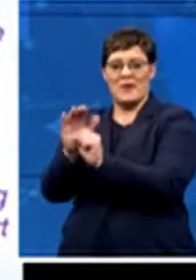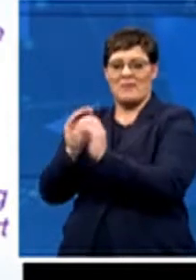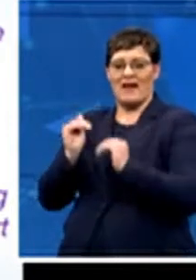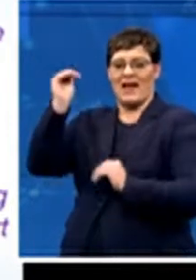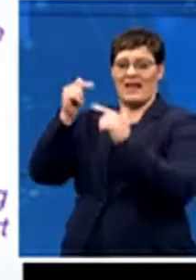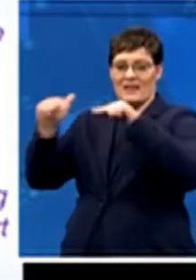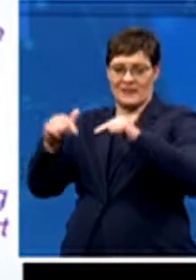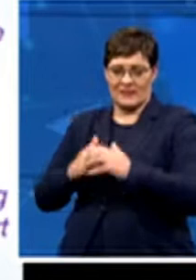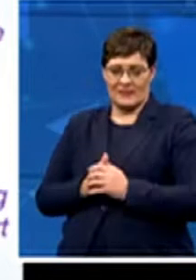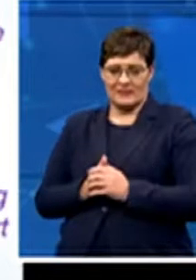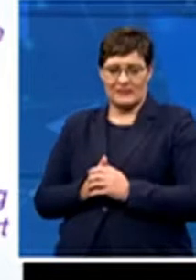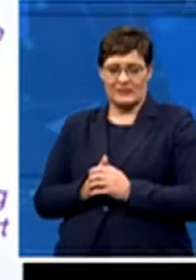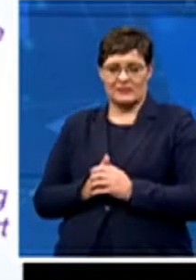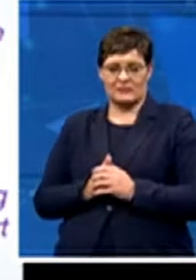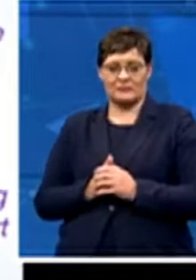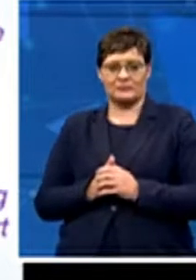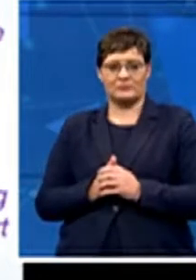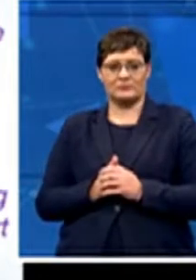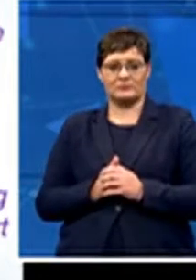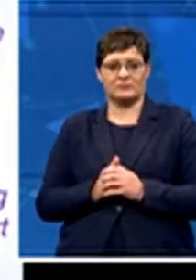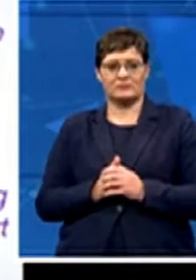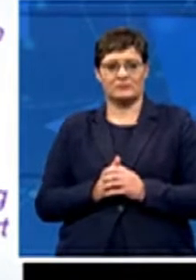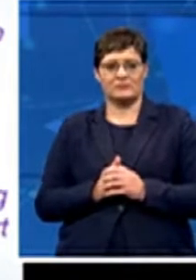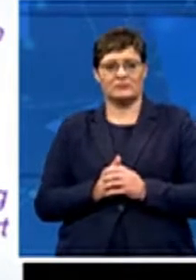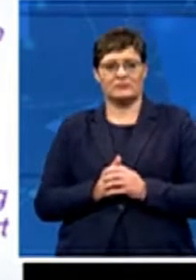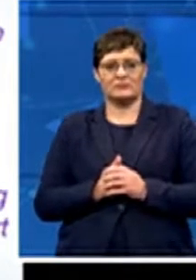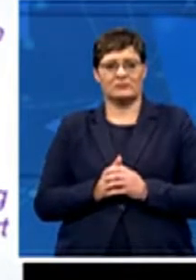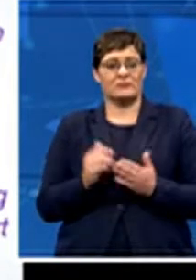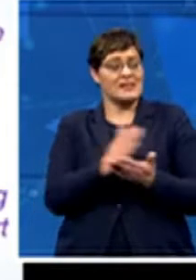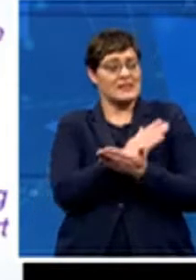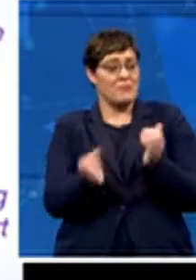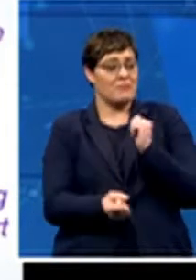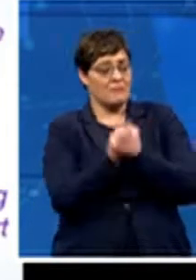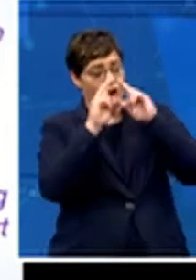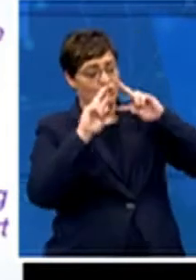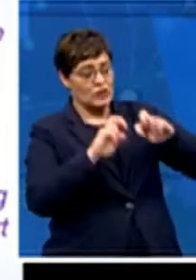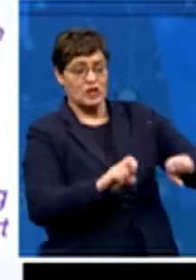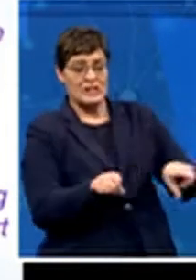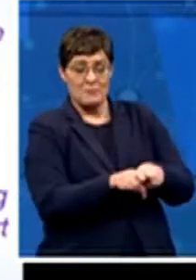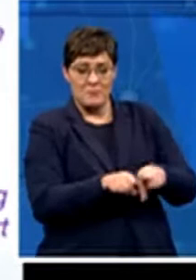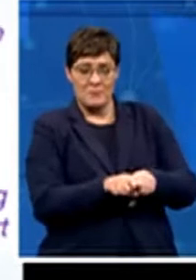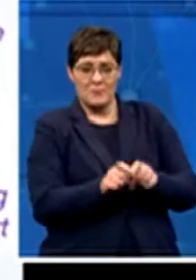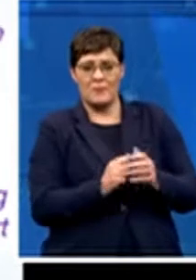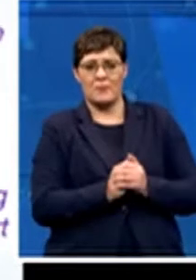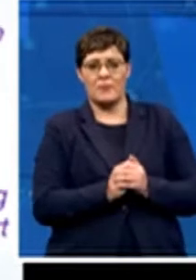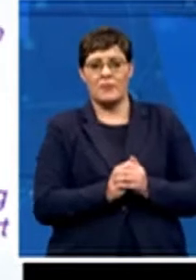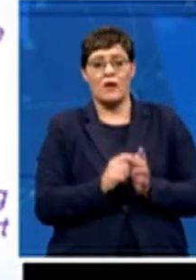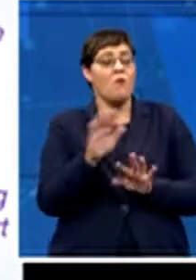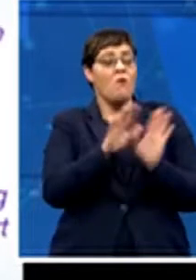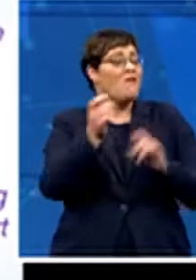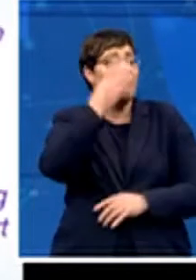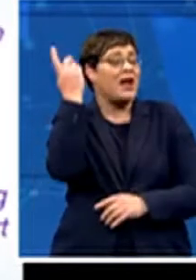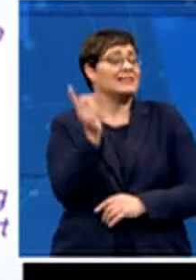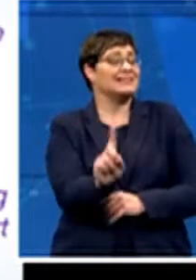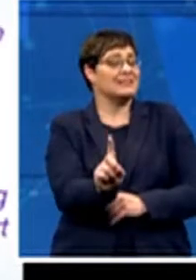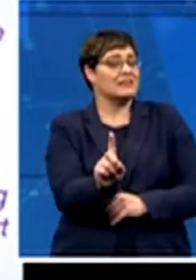just add, which is something that came out of the research as well, is that it shouldn't be forgotten that changes within society